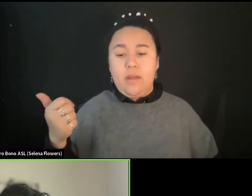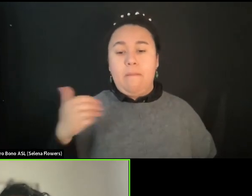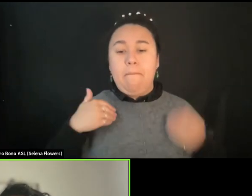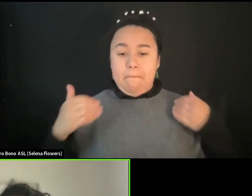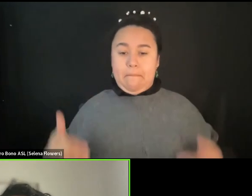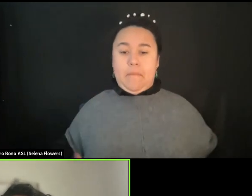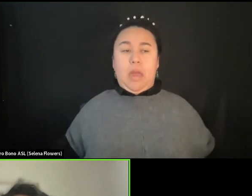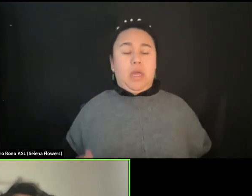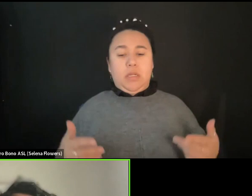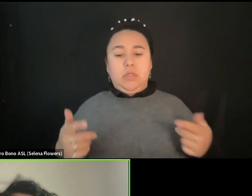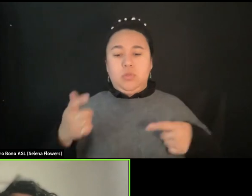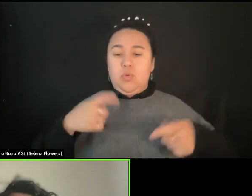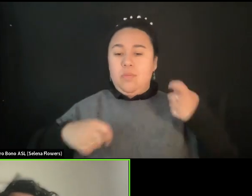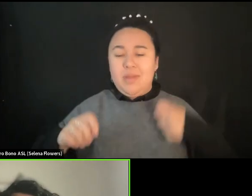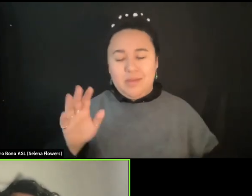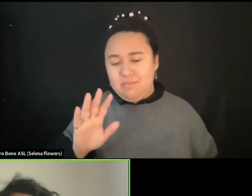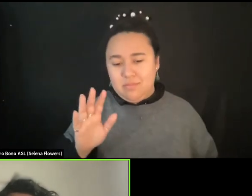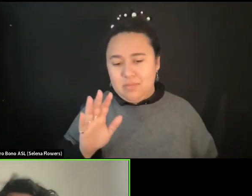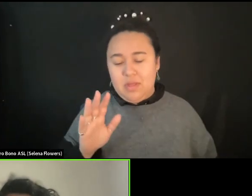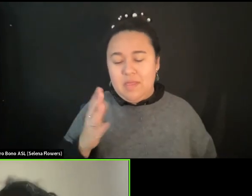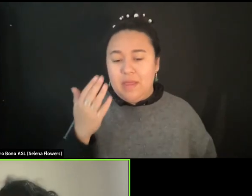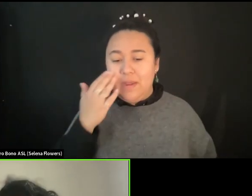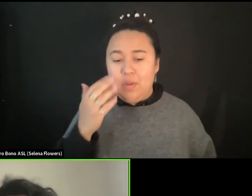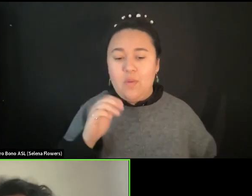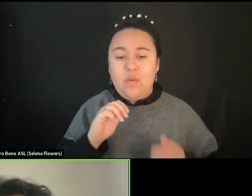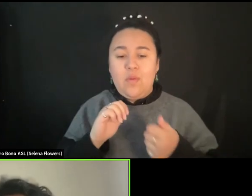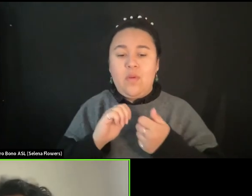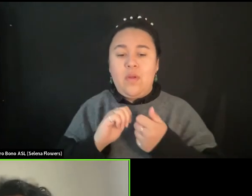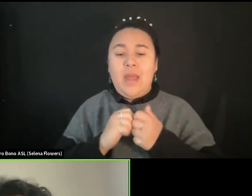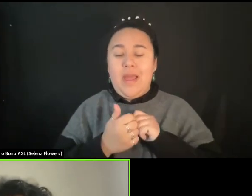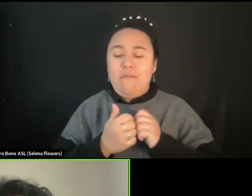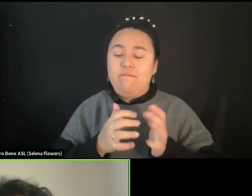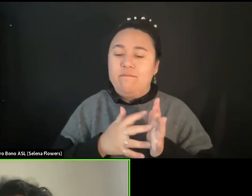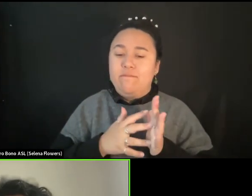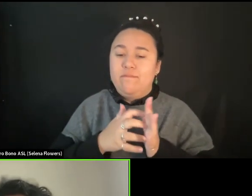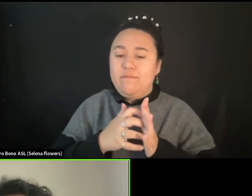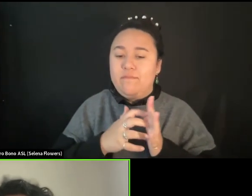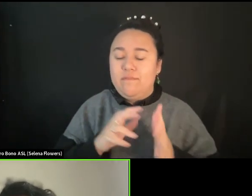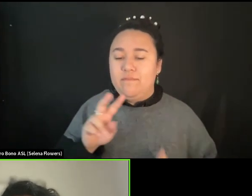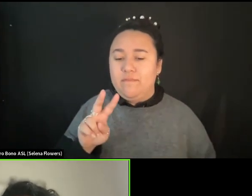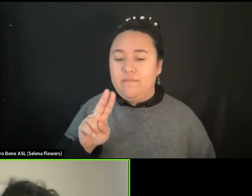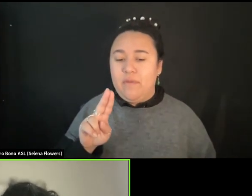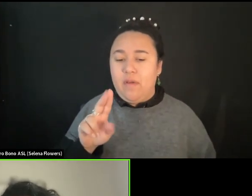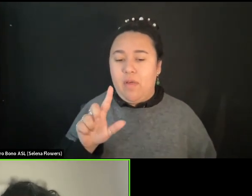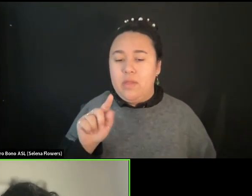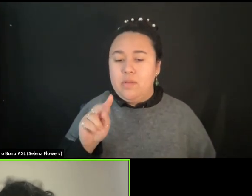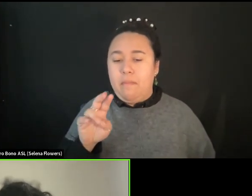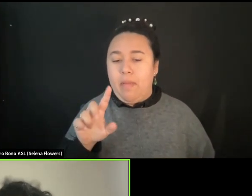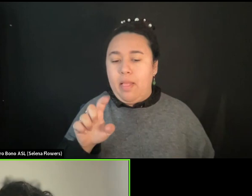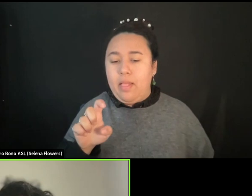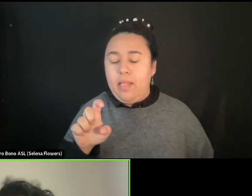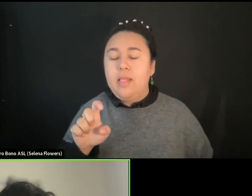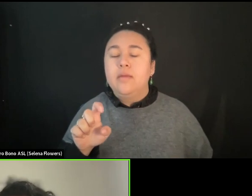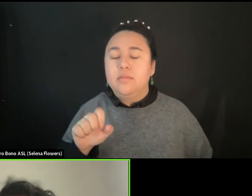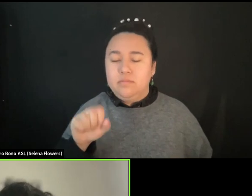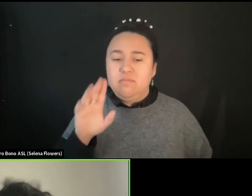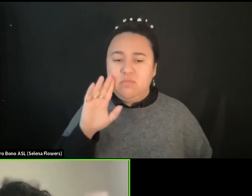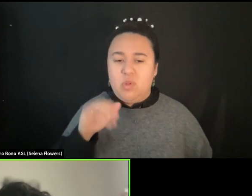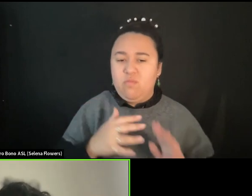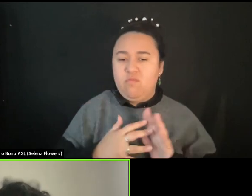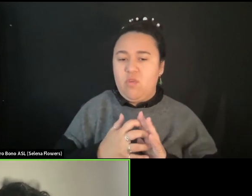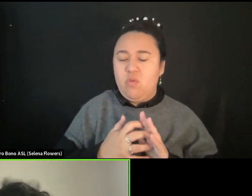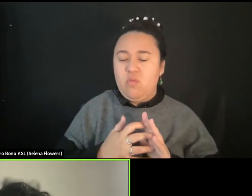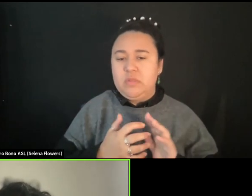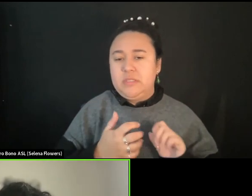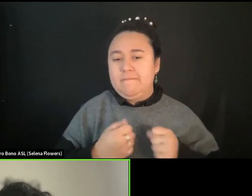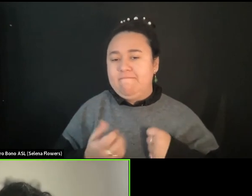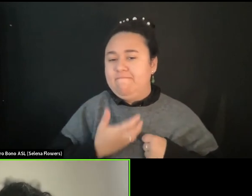They, they, they know how vulnerable they are, but they want to show it. They want to be as